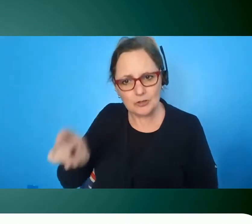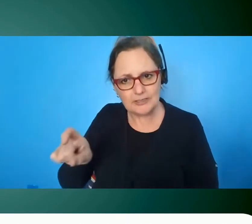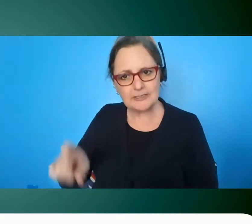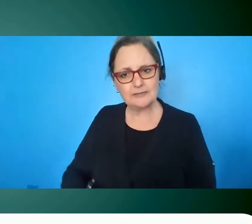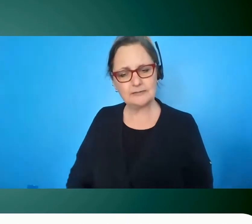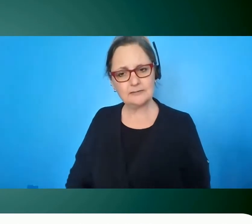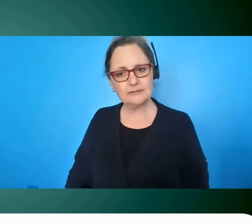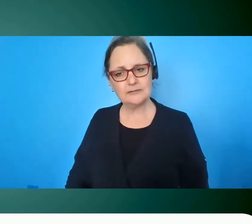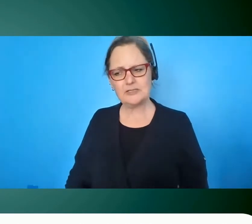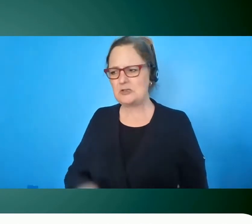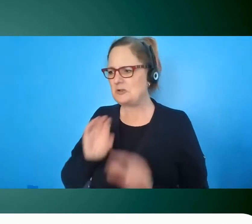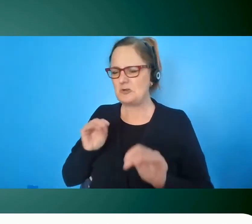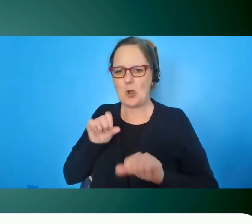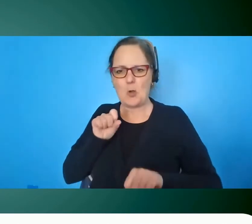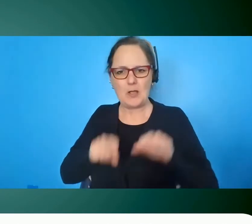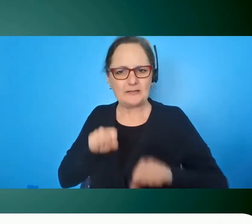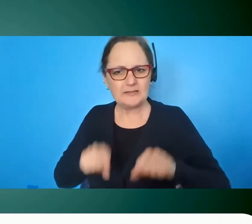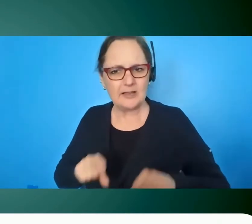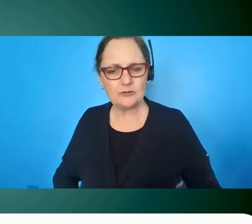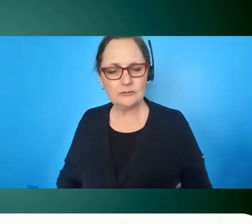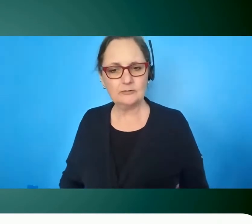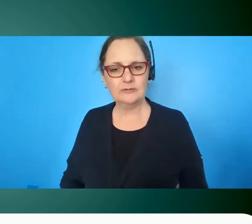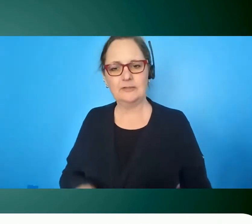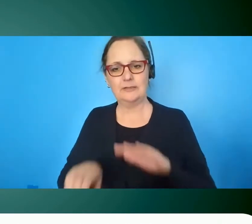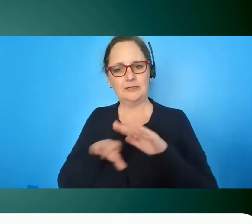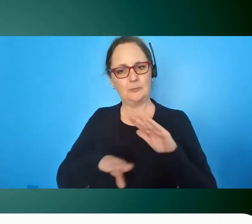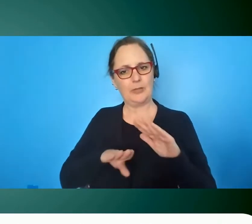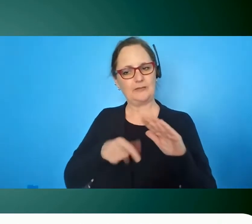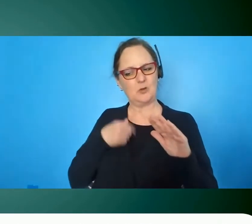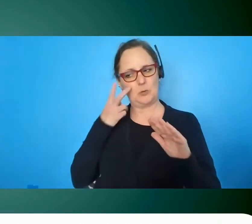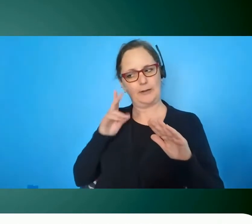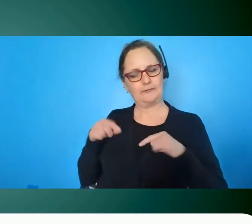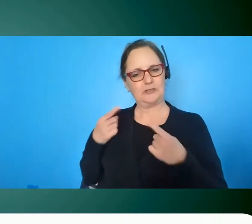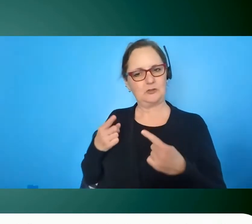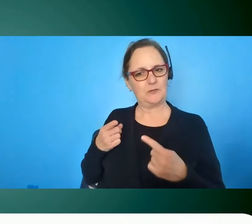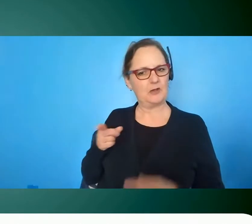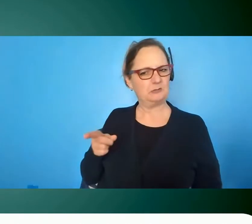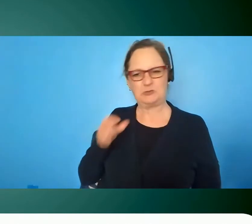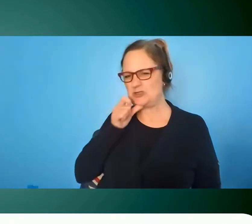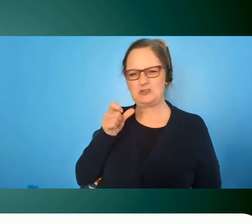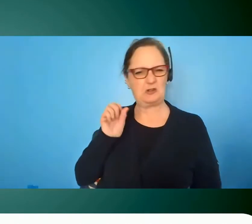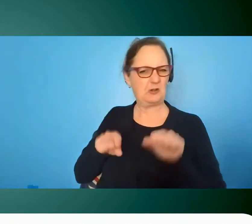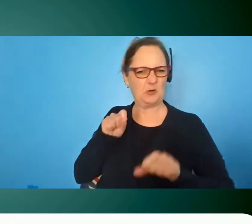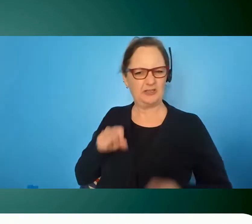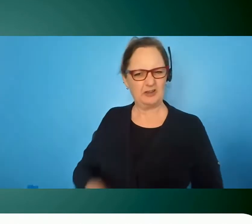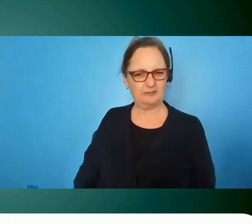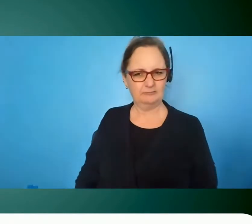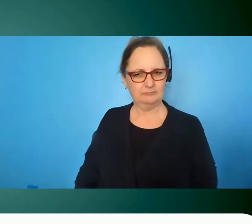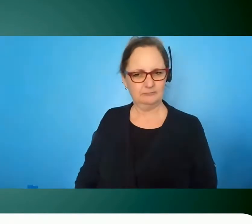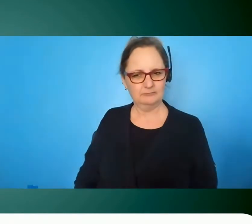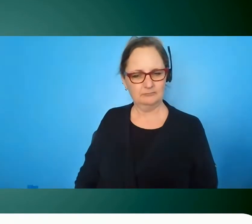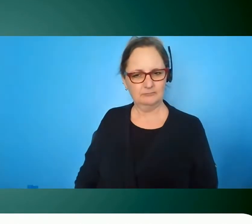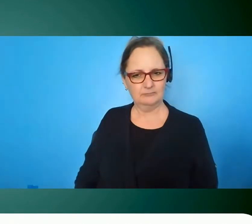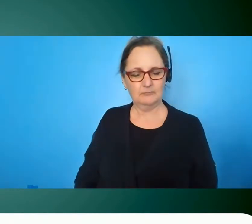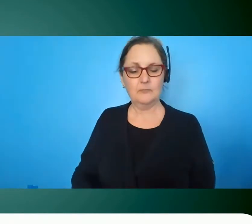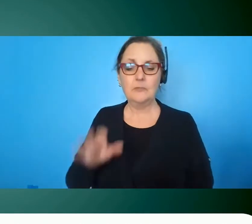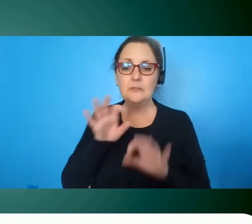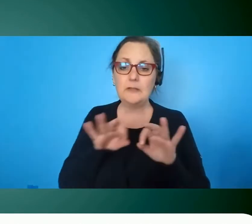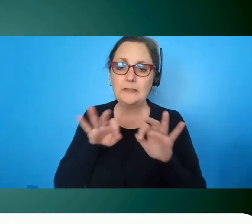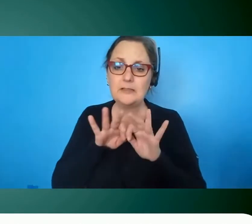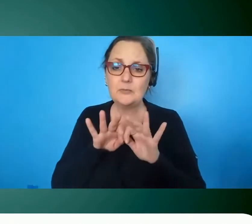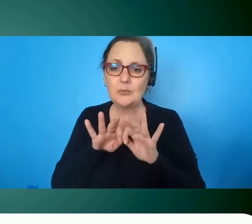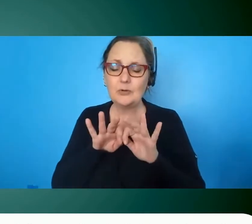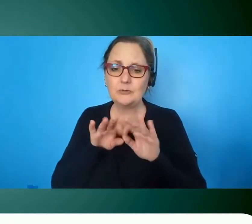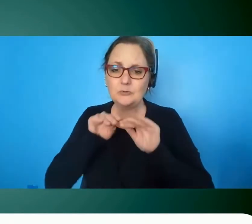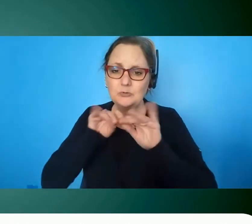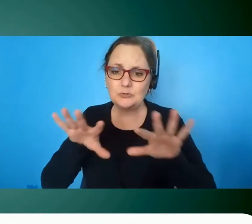and based on what i'm seeing right now i don't think she will it's really important i think to breed this in society today